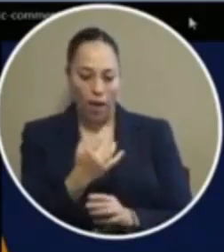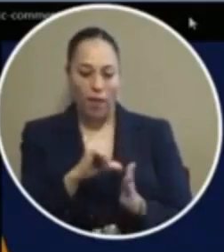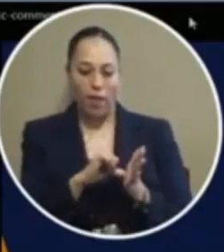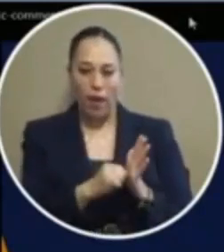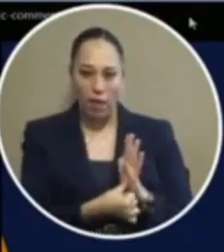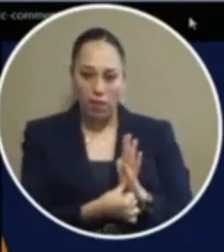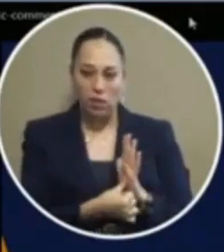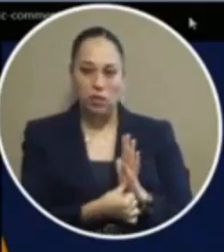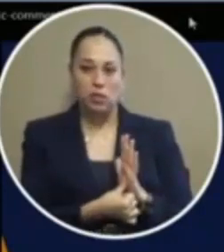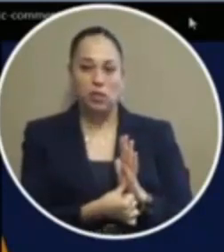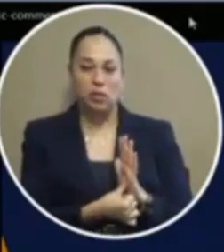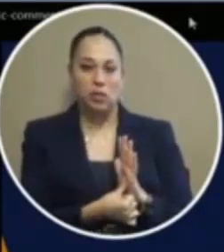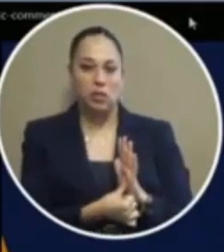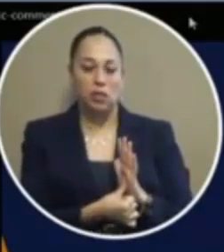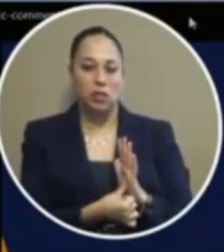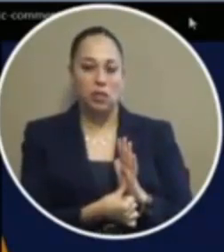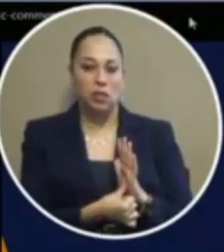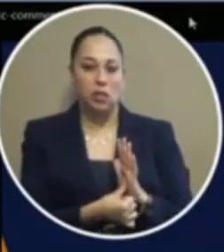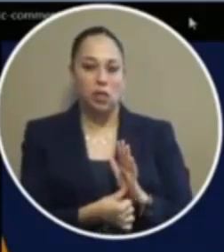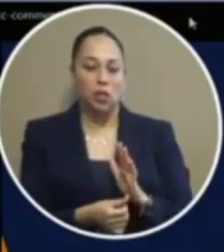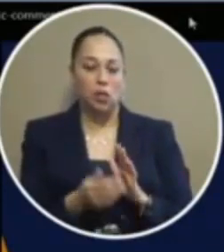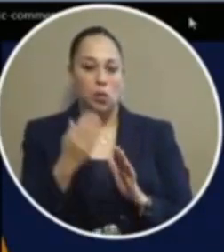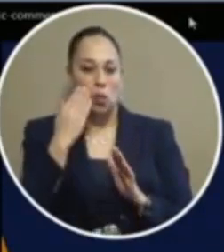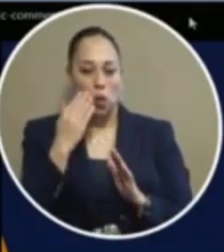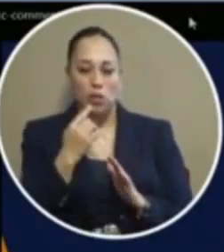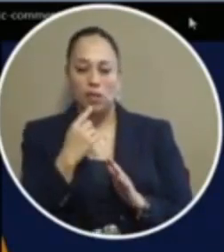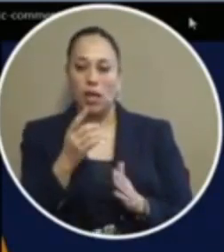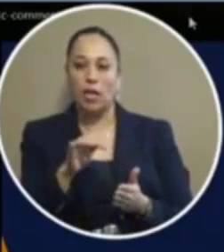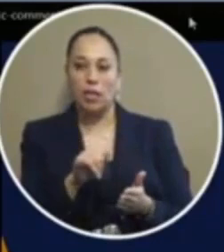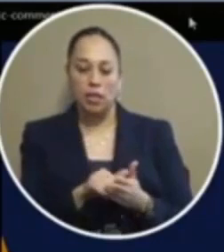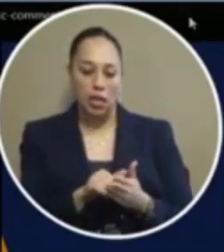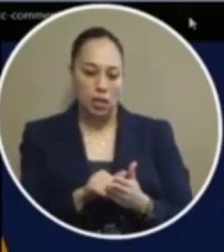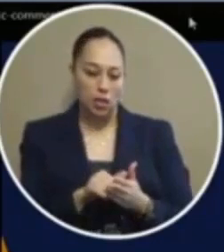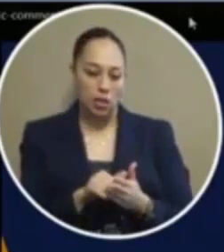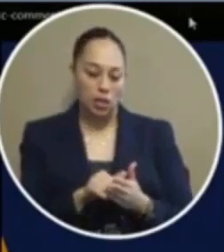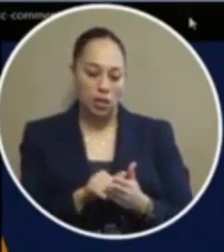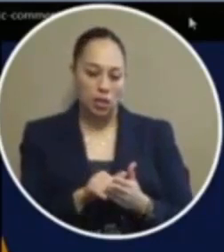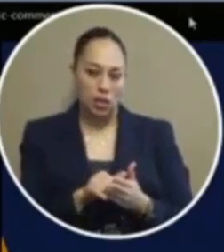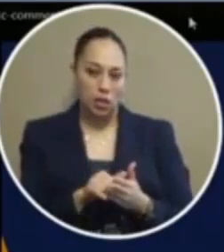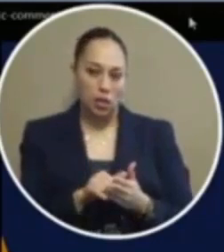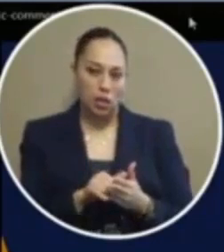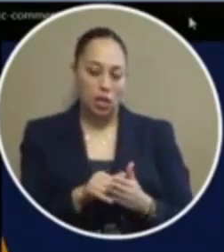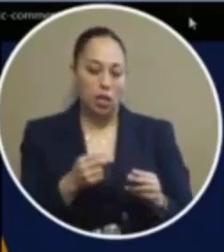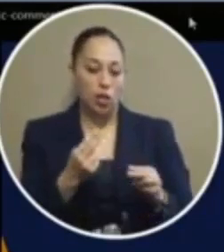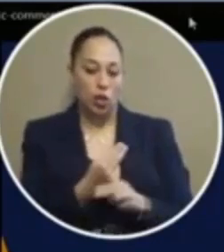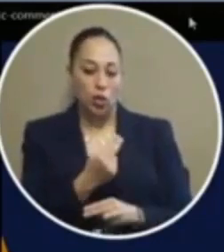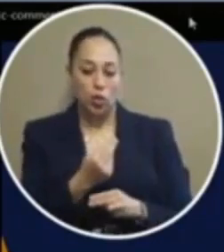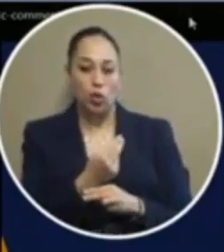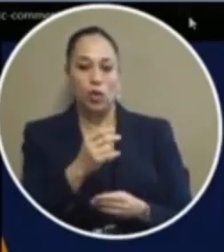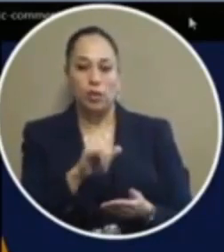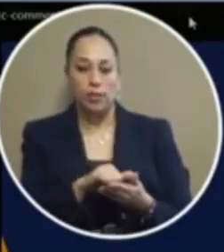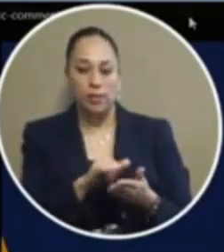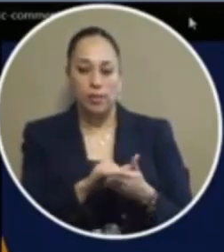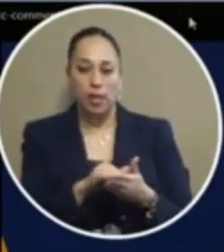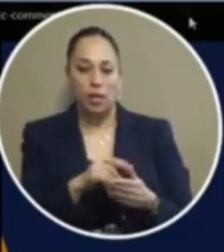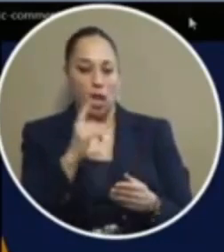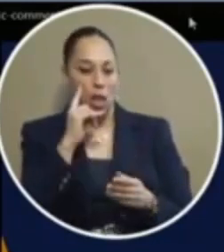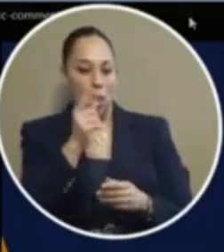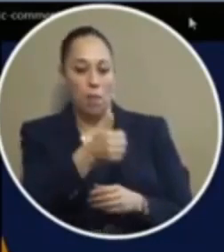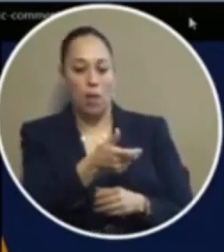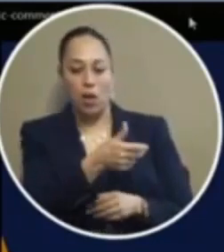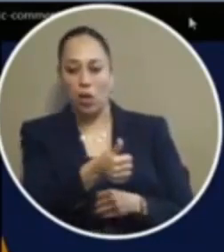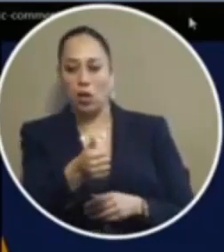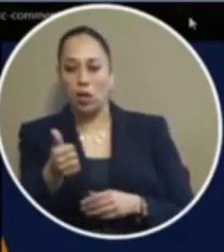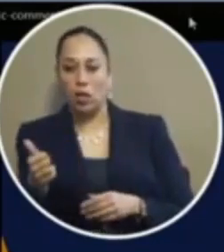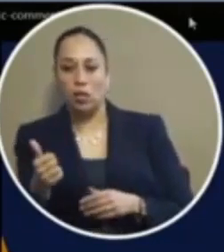of you know i think it was a chief allen i was stating that police officers use that as a discussionary to try to go ahead and